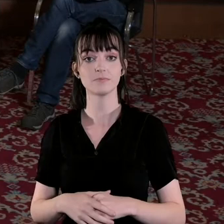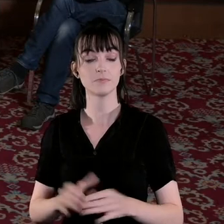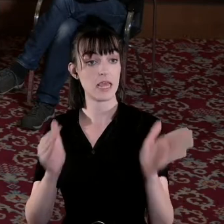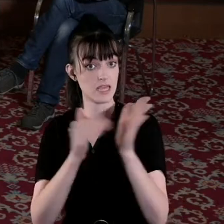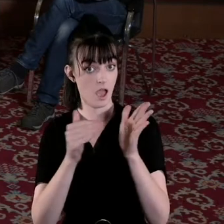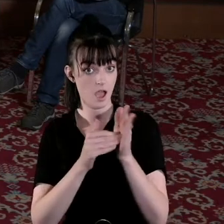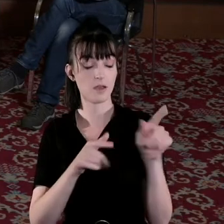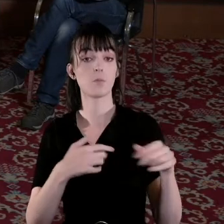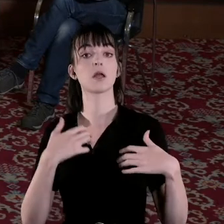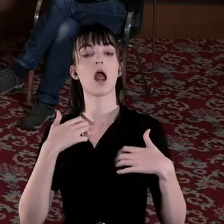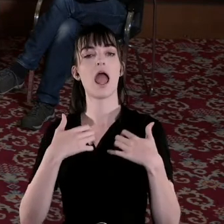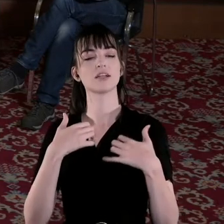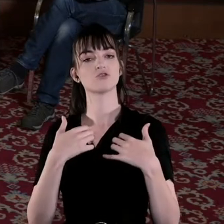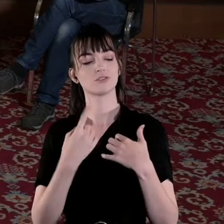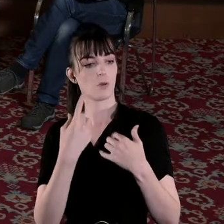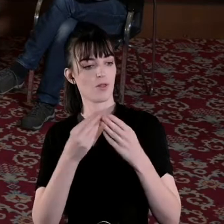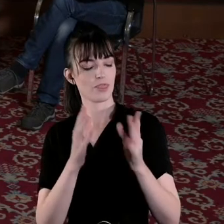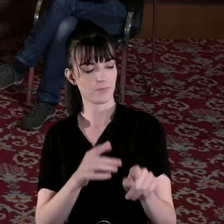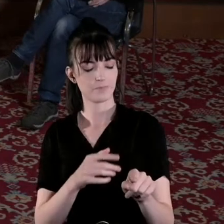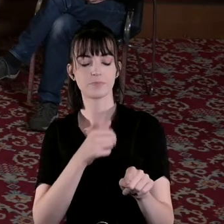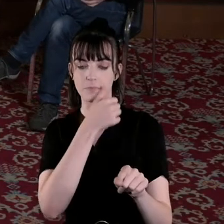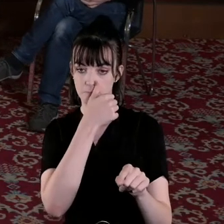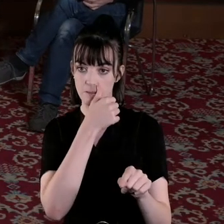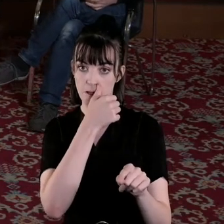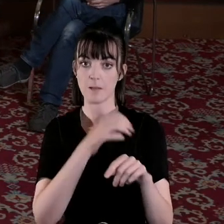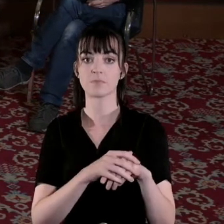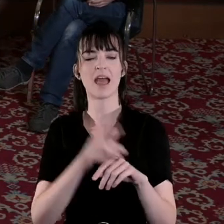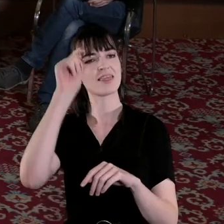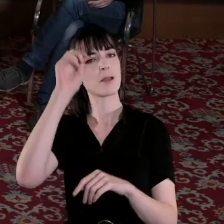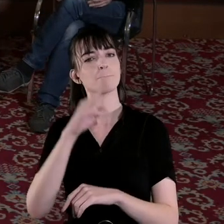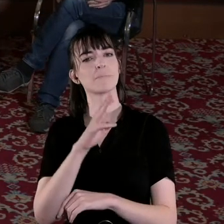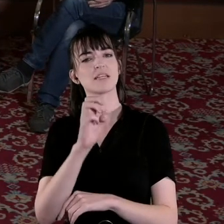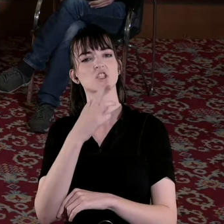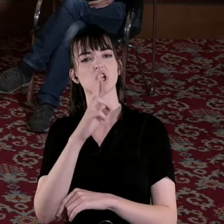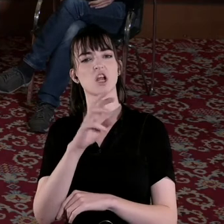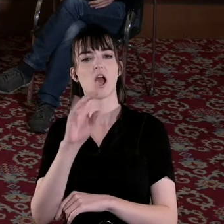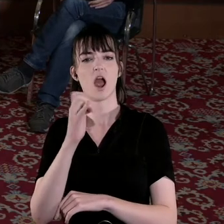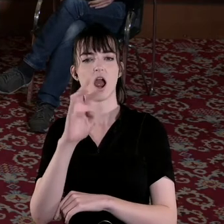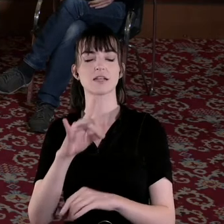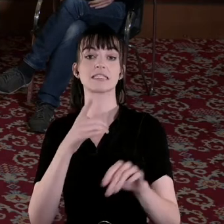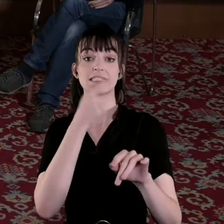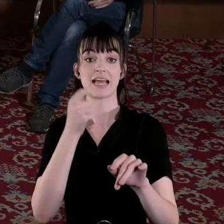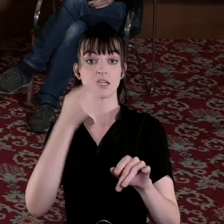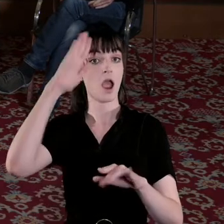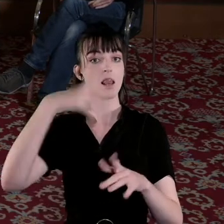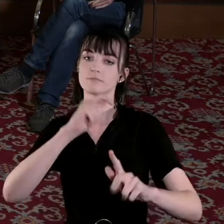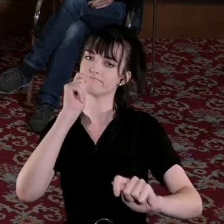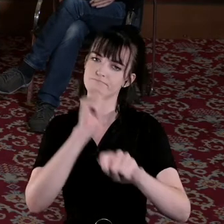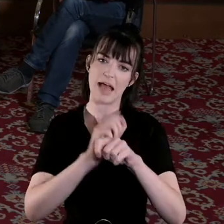interesting things that's coming out of the I mean I think it was Peter Hart who said Ireland probably has the best documented revolution everywhere